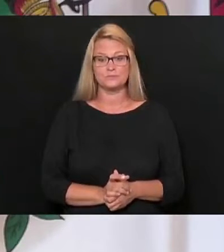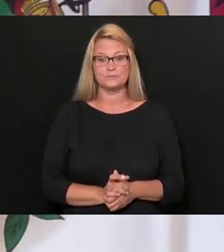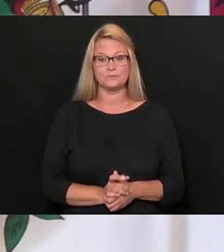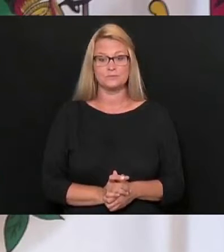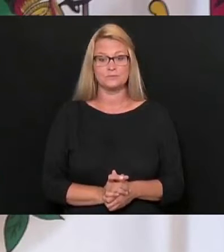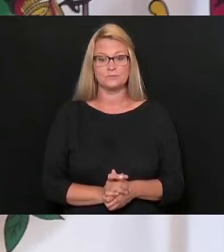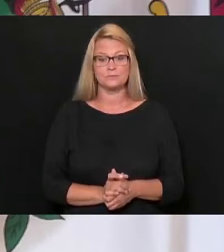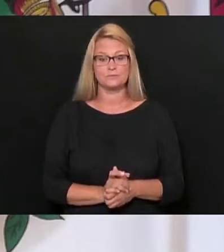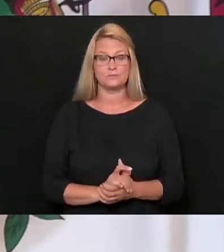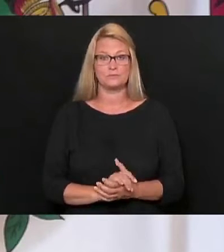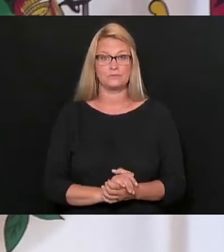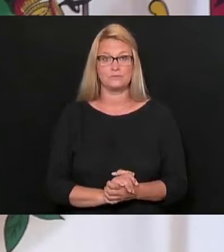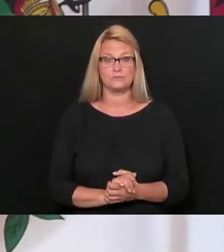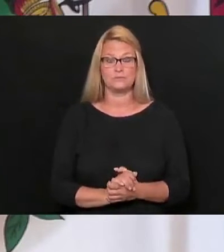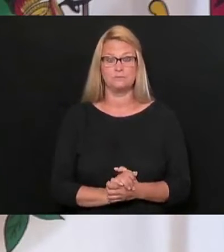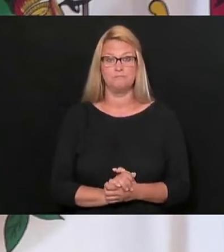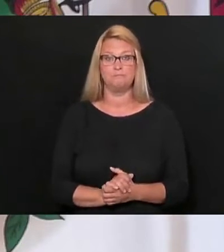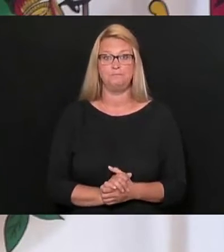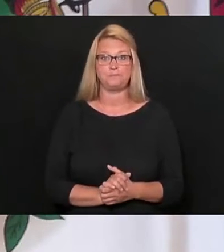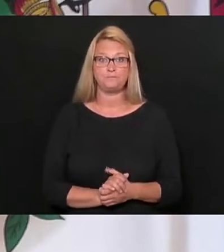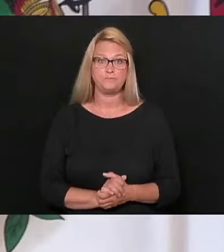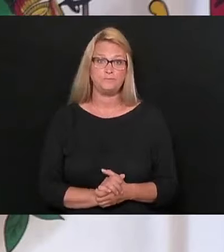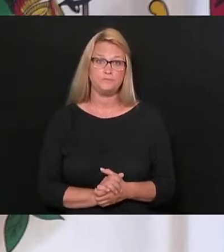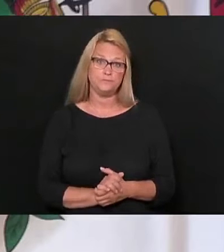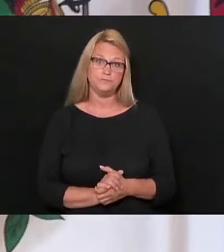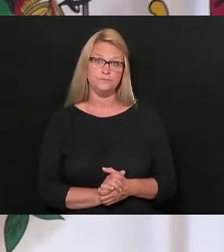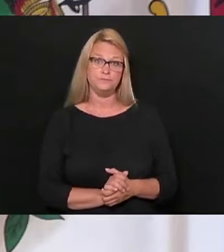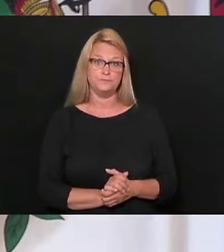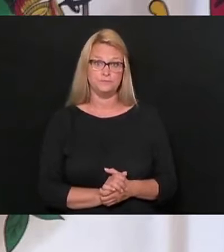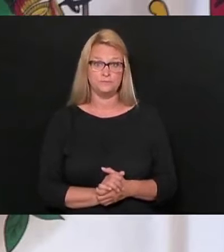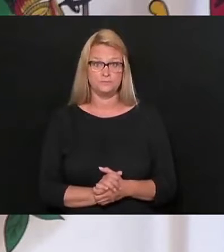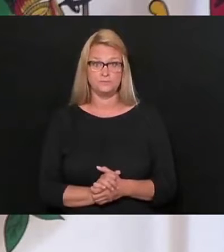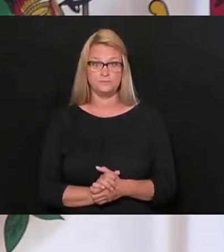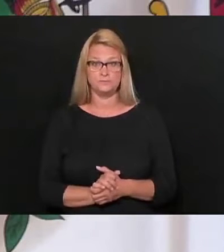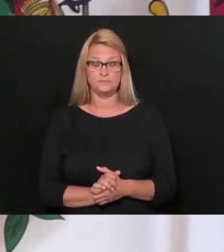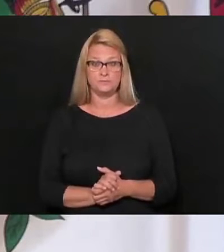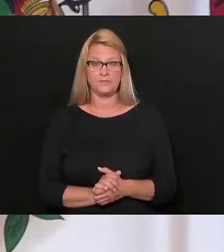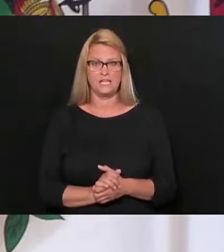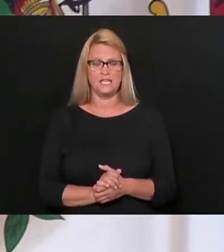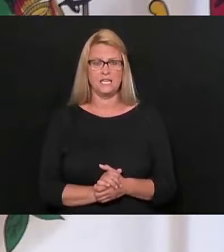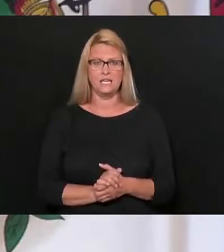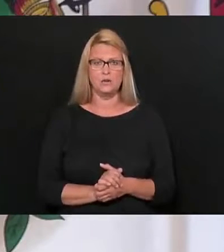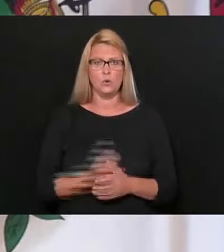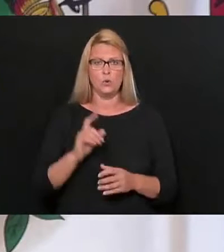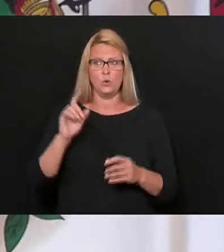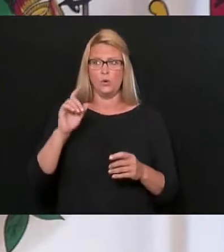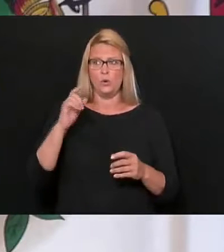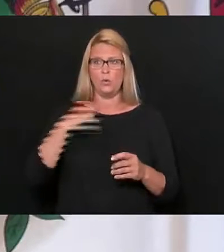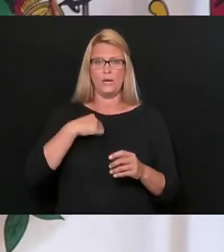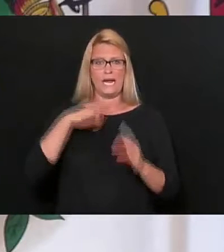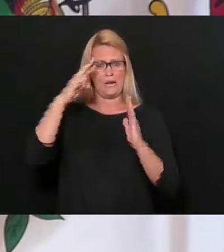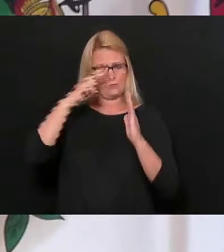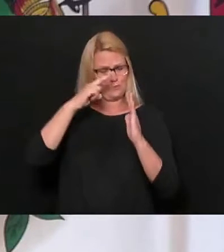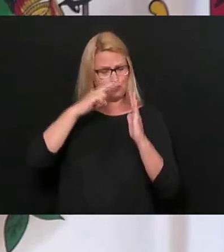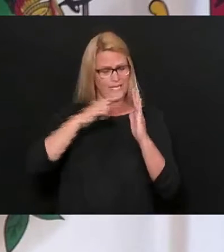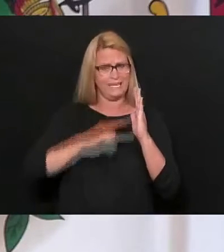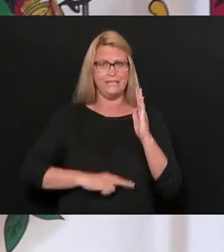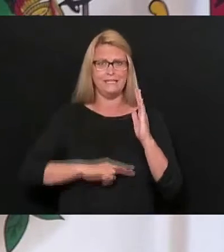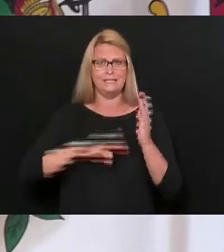I know how I feel and how difficult it is to read these names or read these deaths to you.